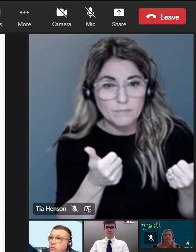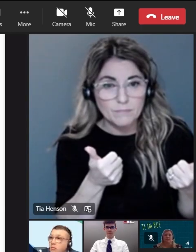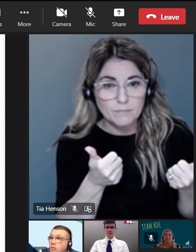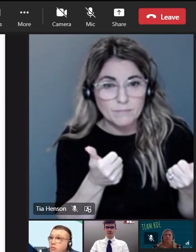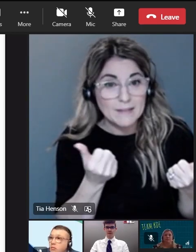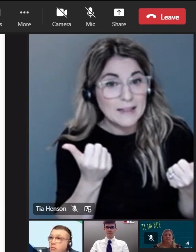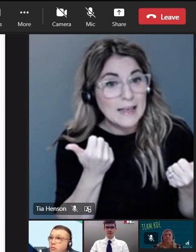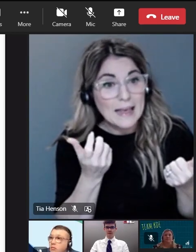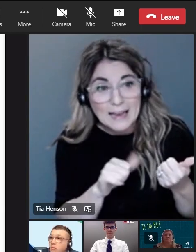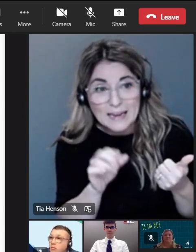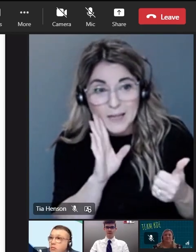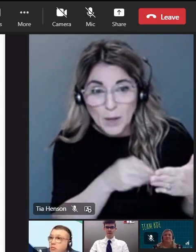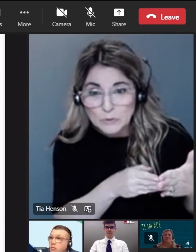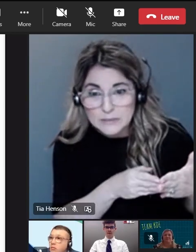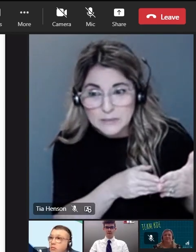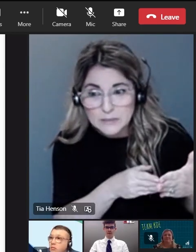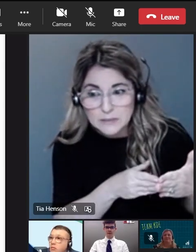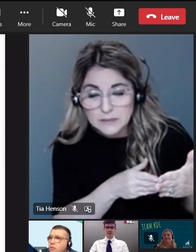Anybody opposed?